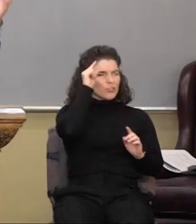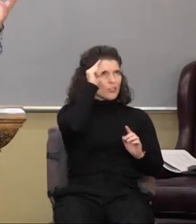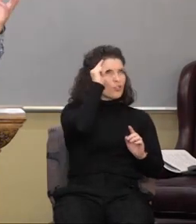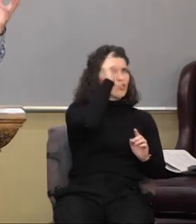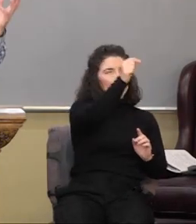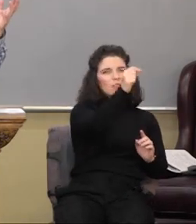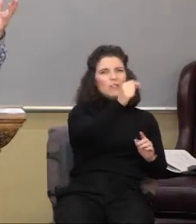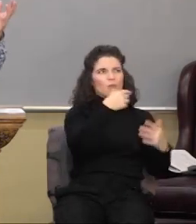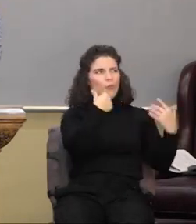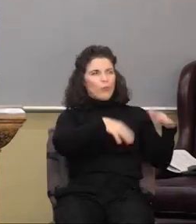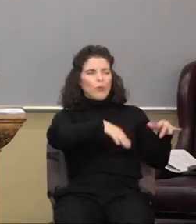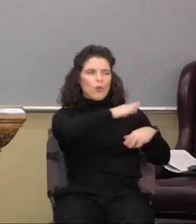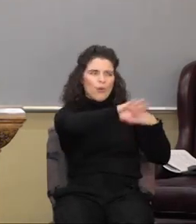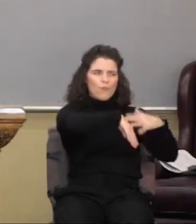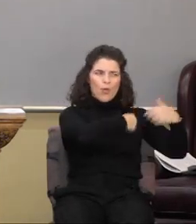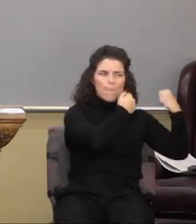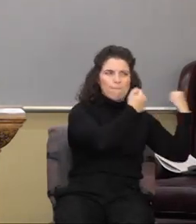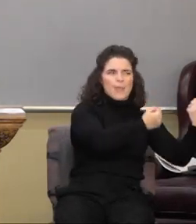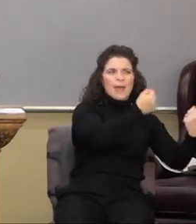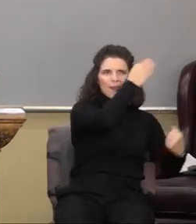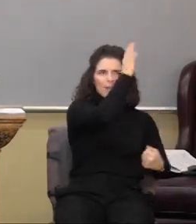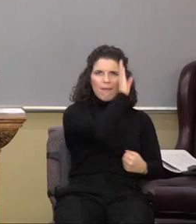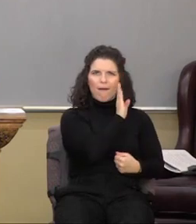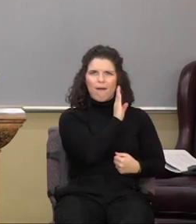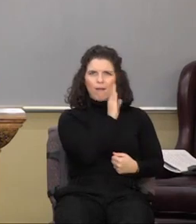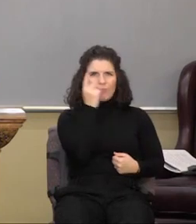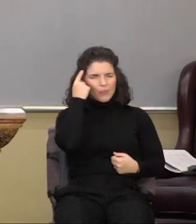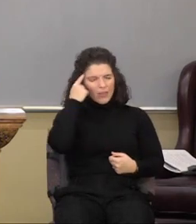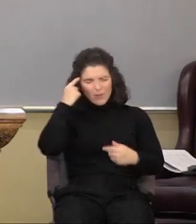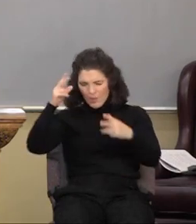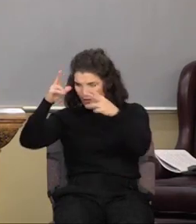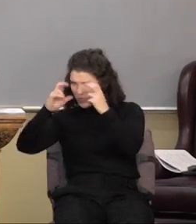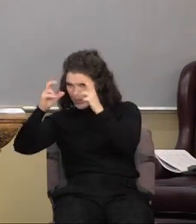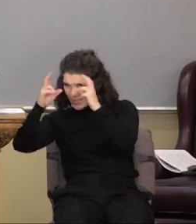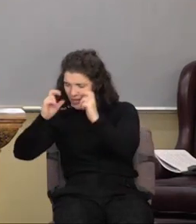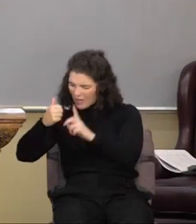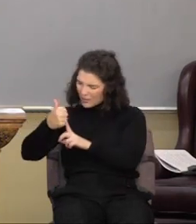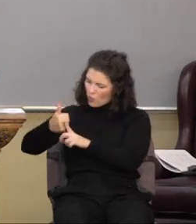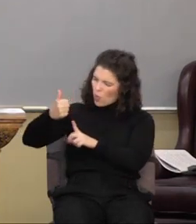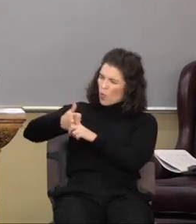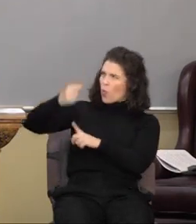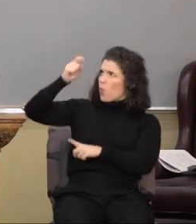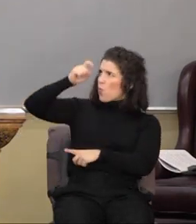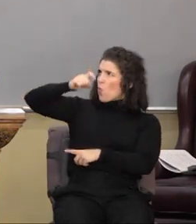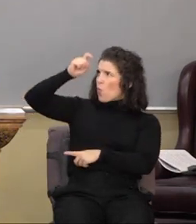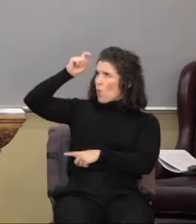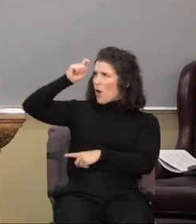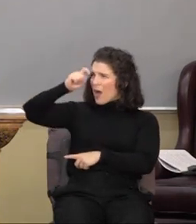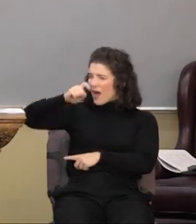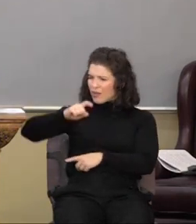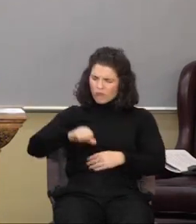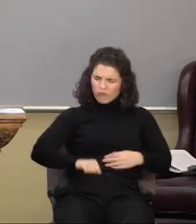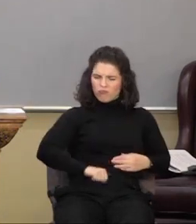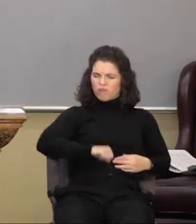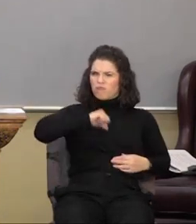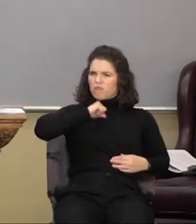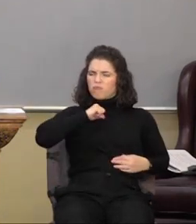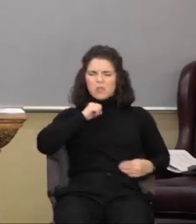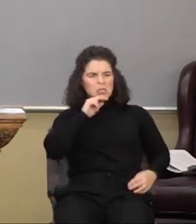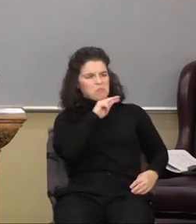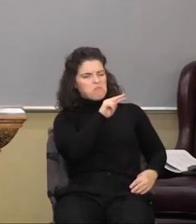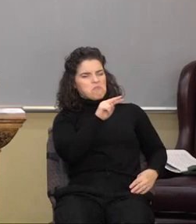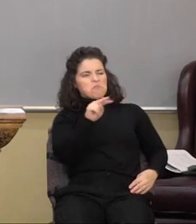think about how Satan, in his own wise conceit, he didn't even see. He